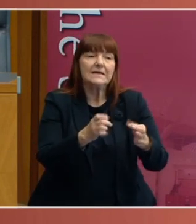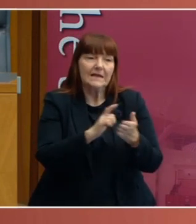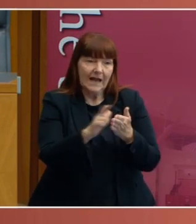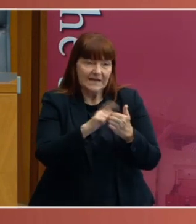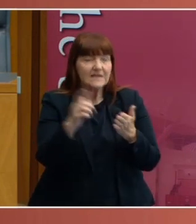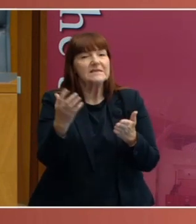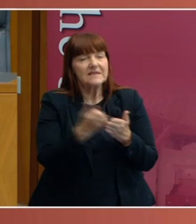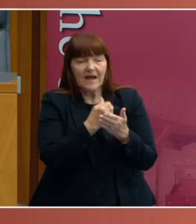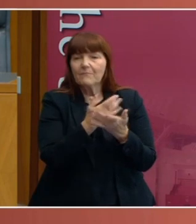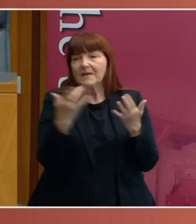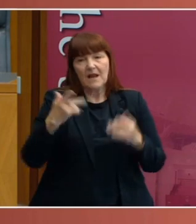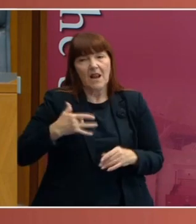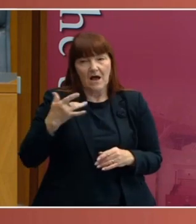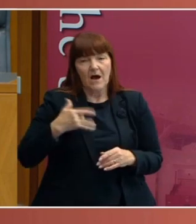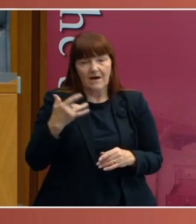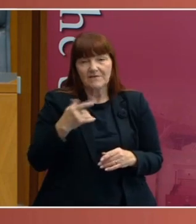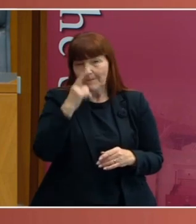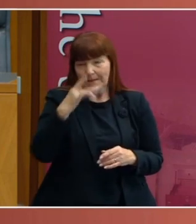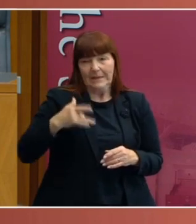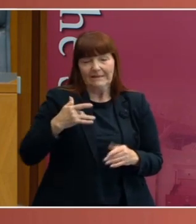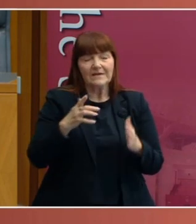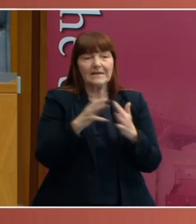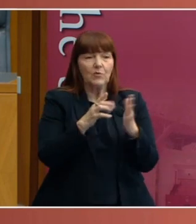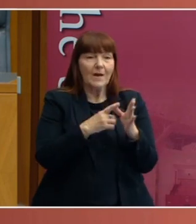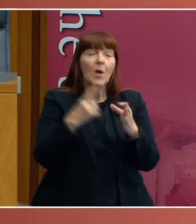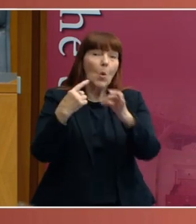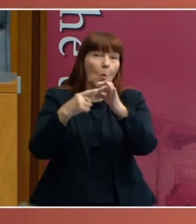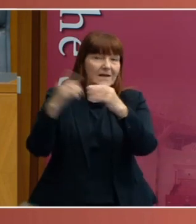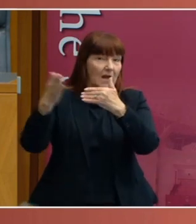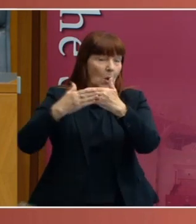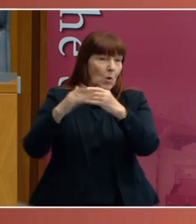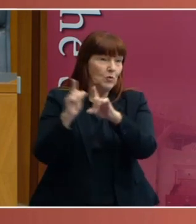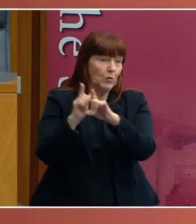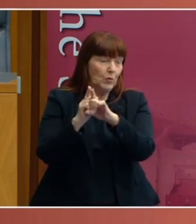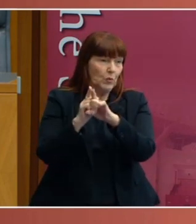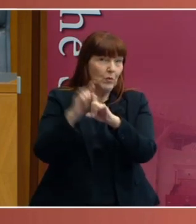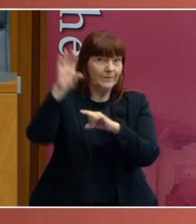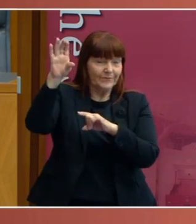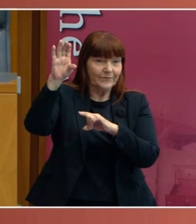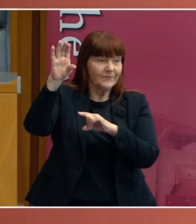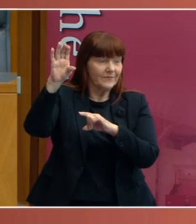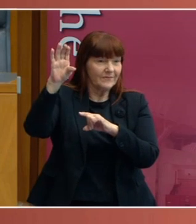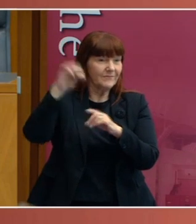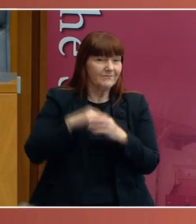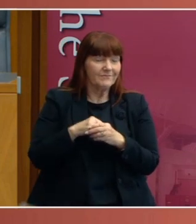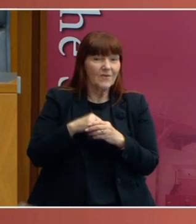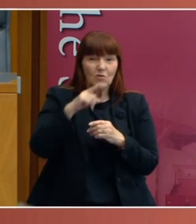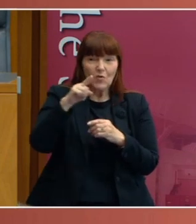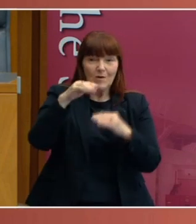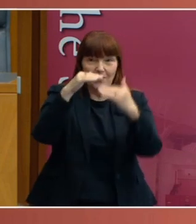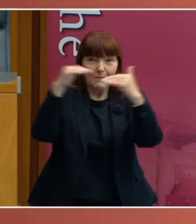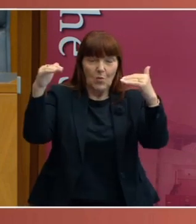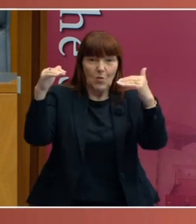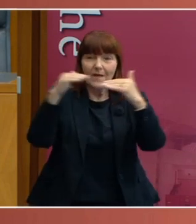saved many lives. Queensland also shut its borders, including those to people on the borders,